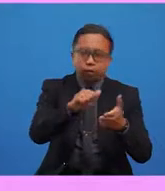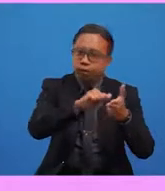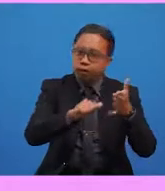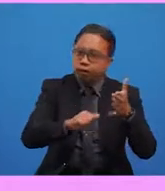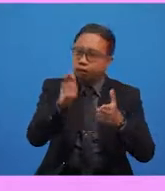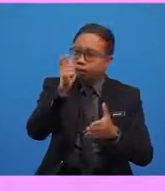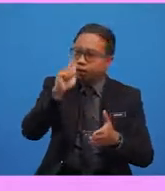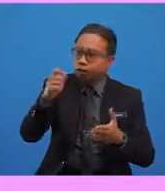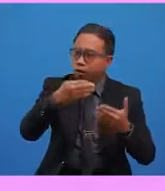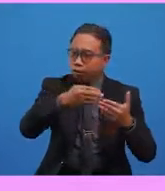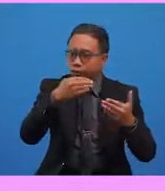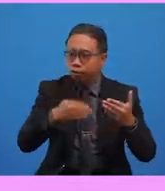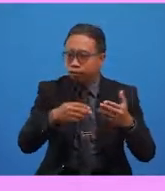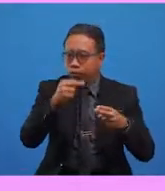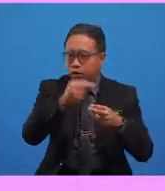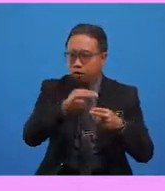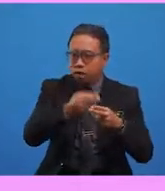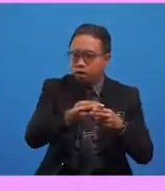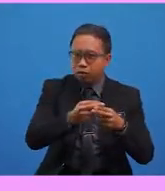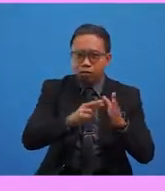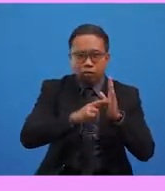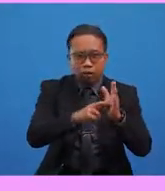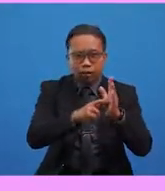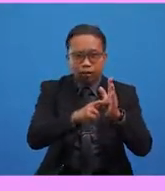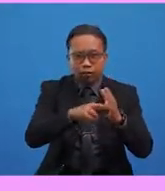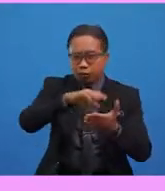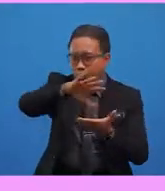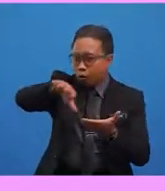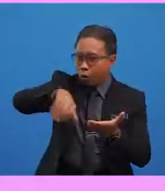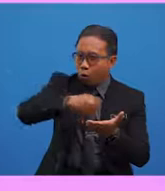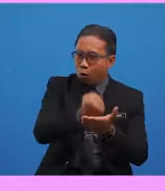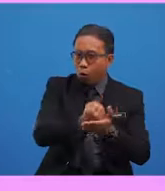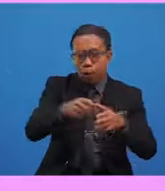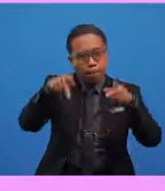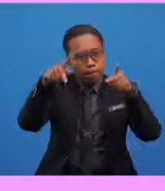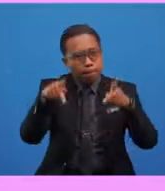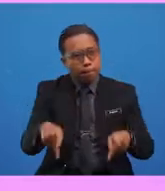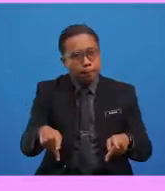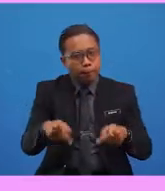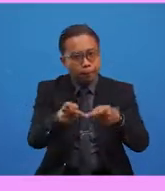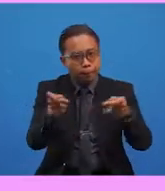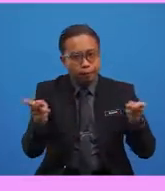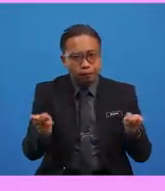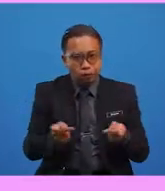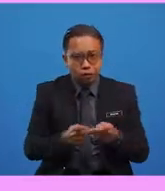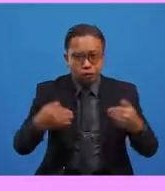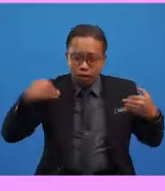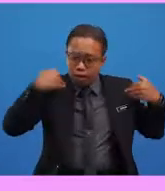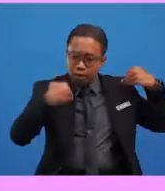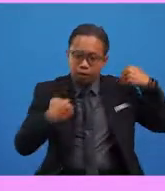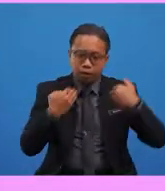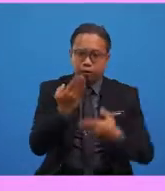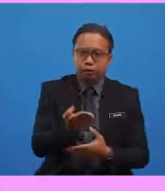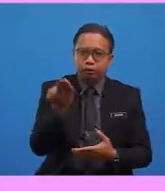is used before a noun which refers to the whole kind of people, places, animals, or things.